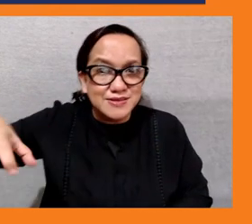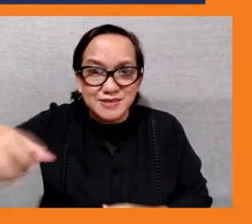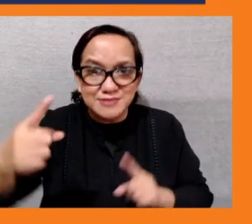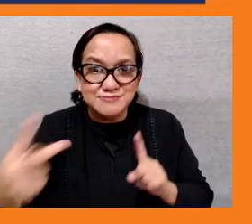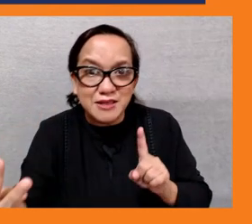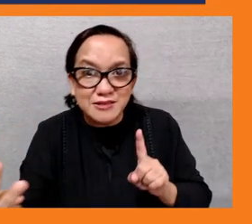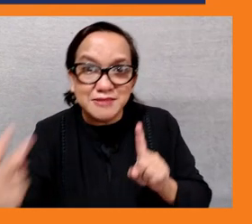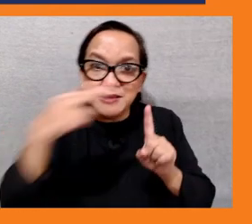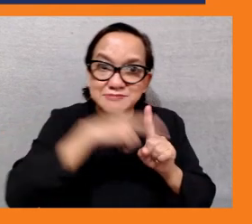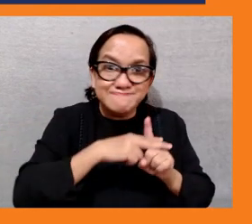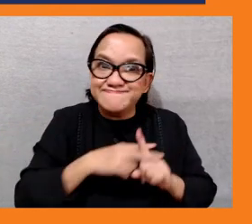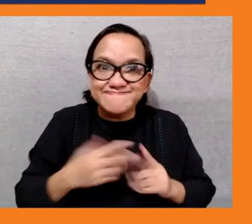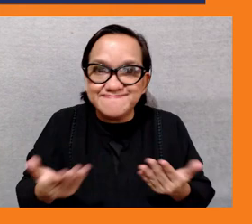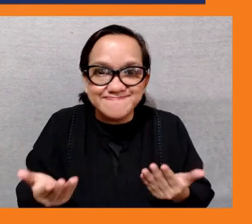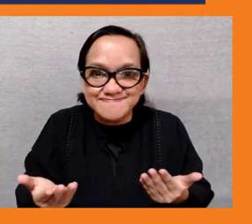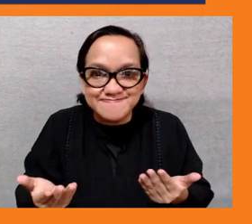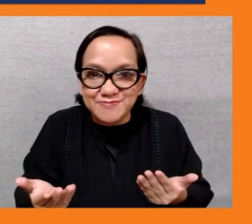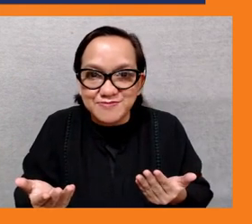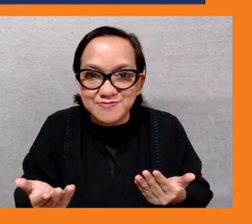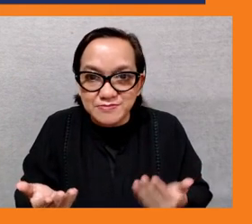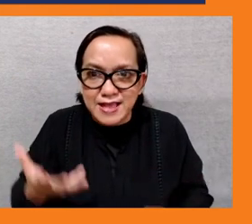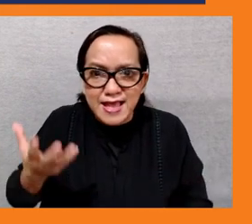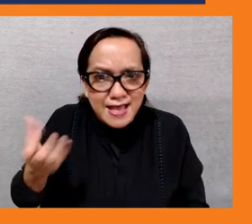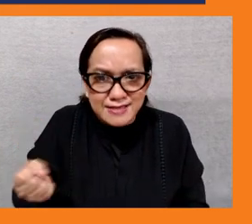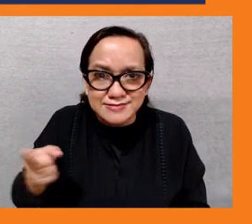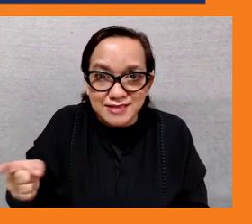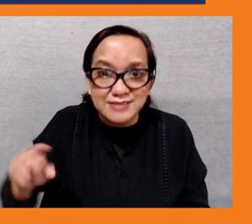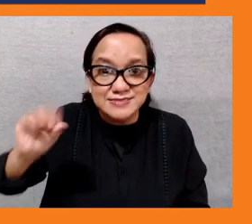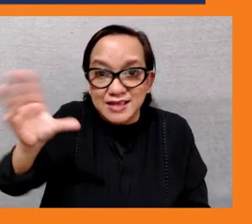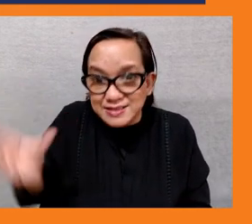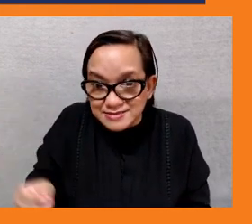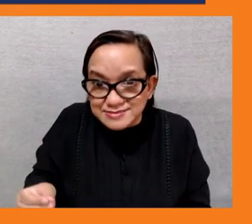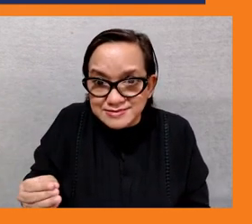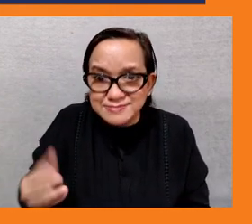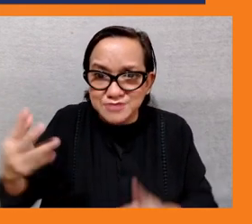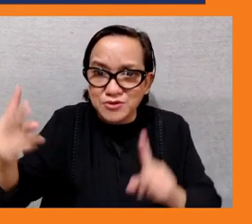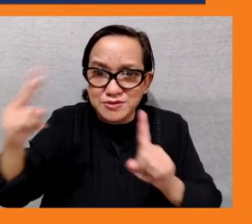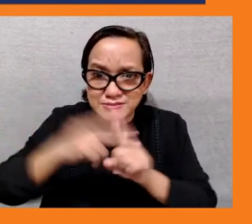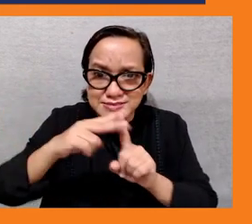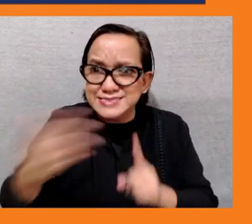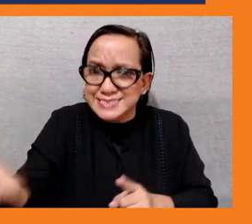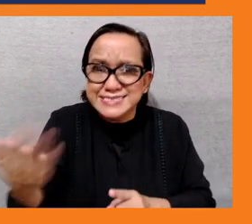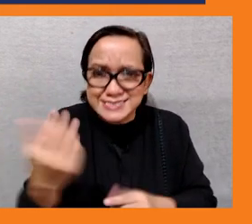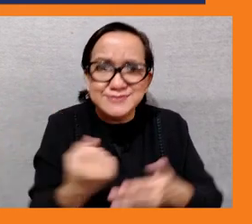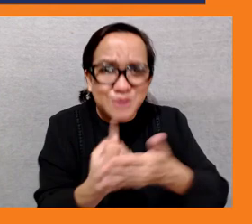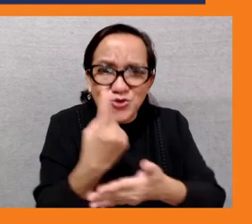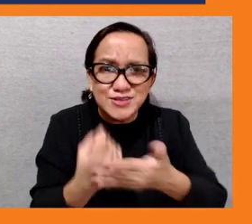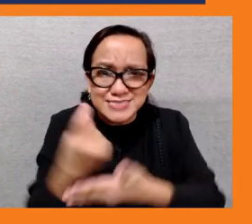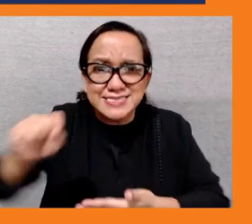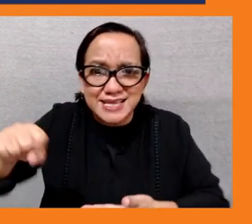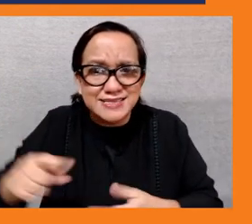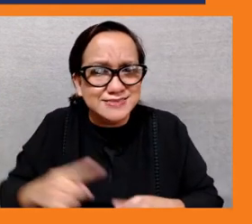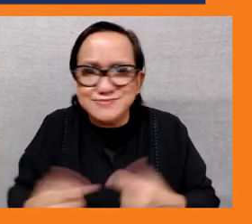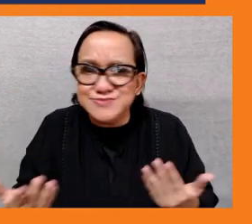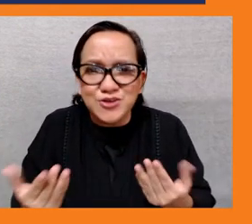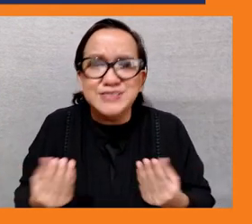sometimes they um you know applied for uh this opportunity so i think it's just giving the um the um the the